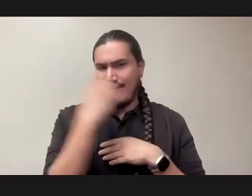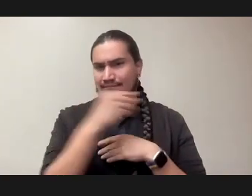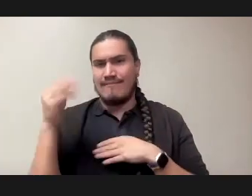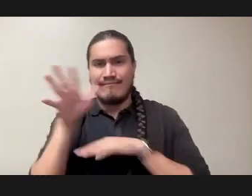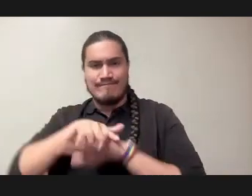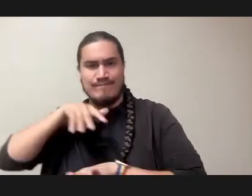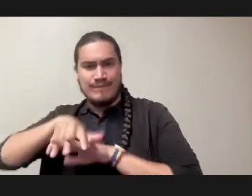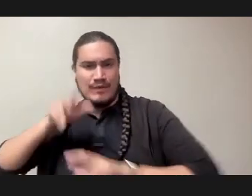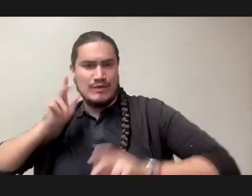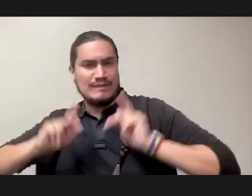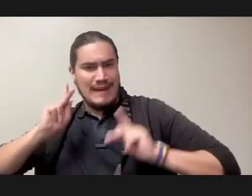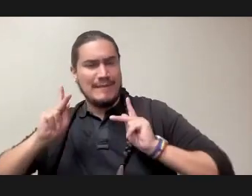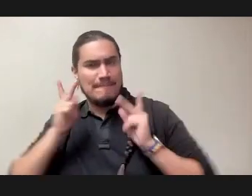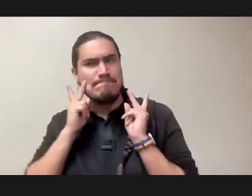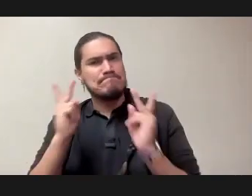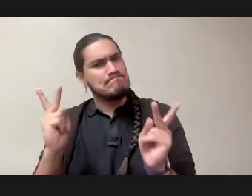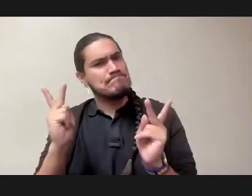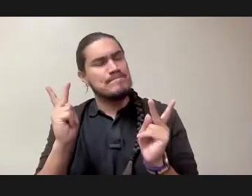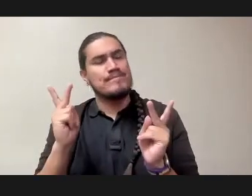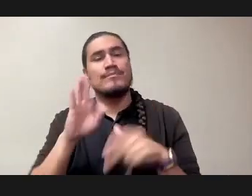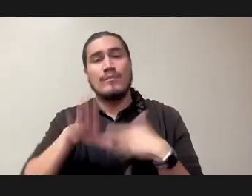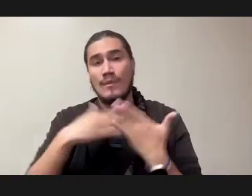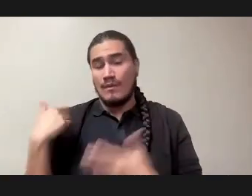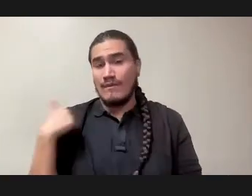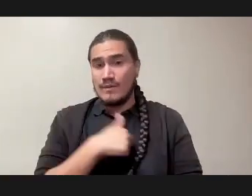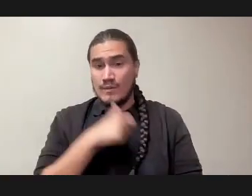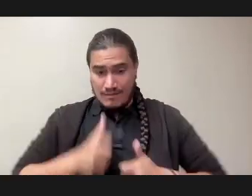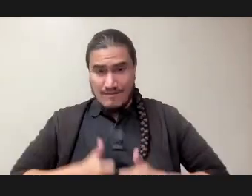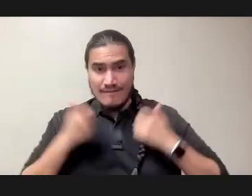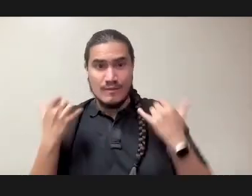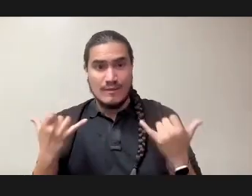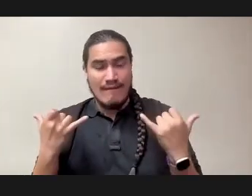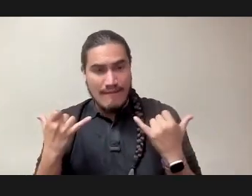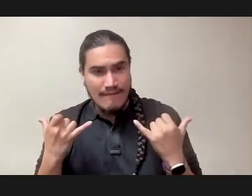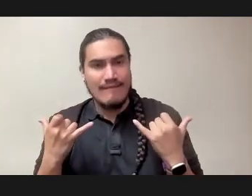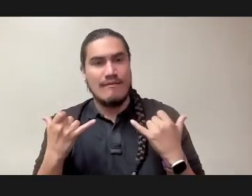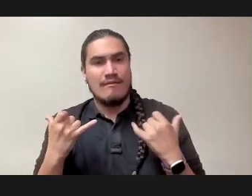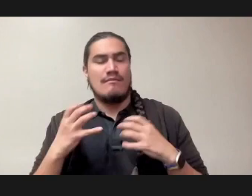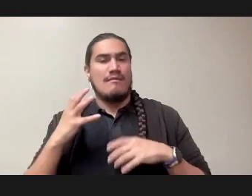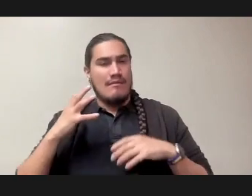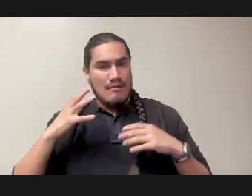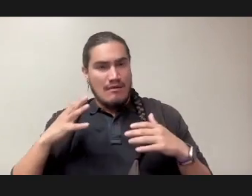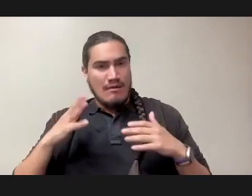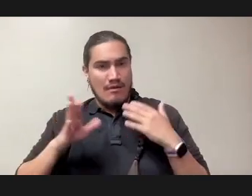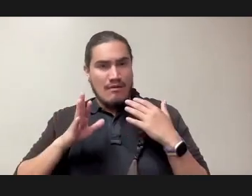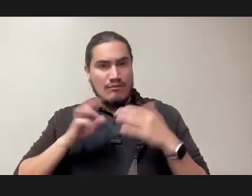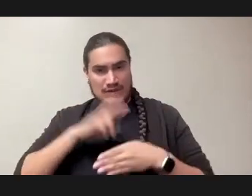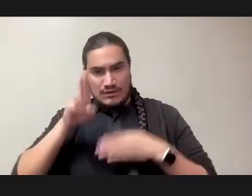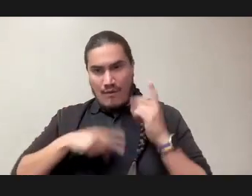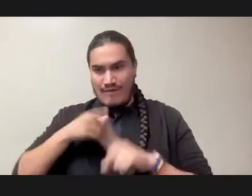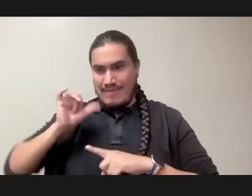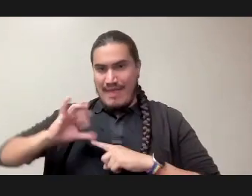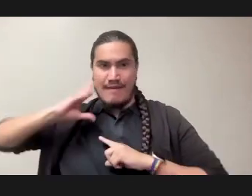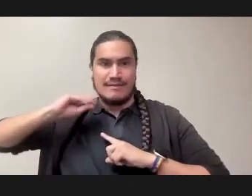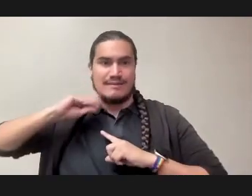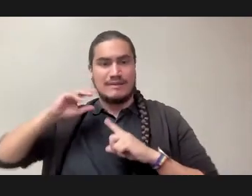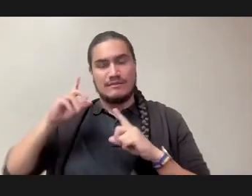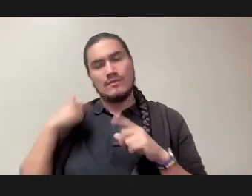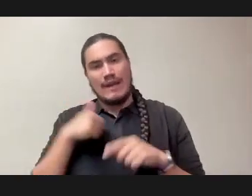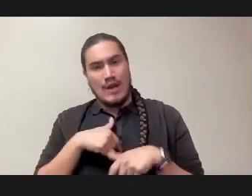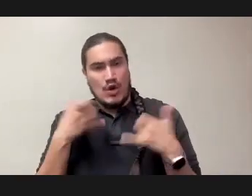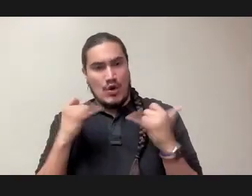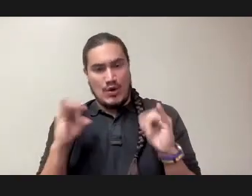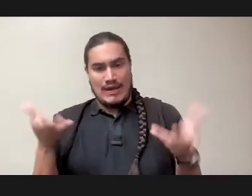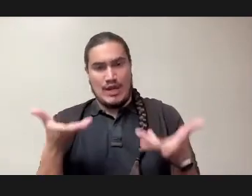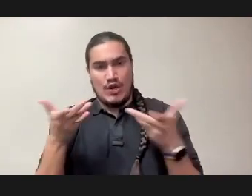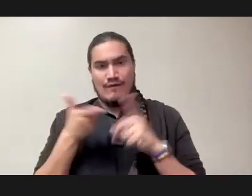there are, and all of us that are alive today sit on the shoulders of those who came before and have been asking these questions, who have